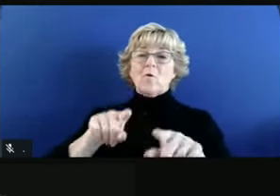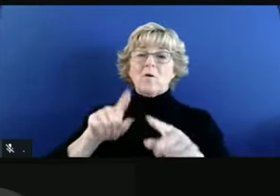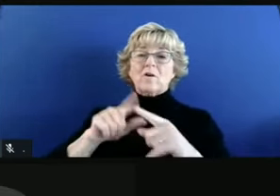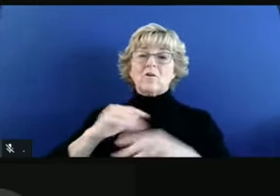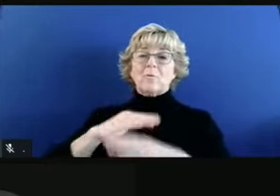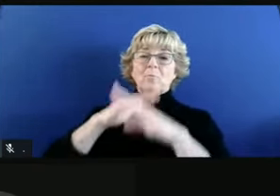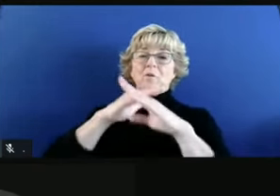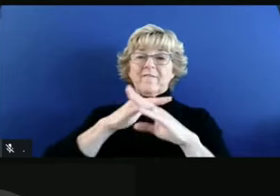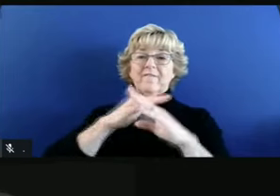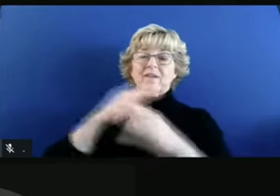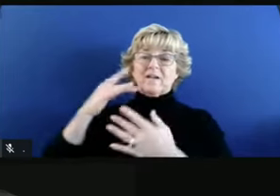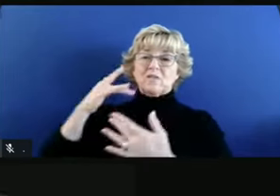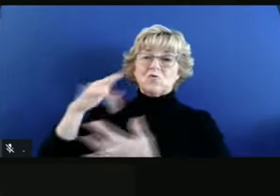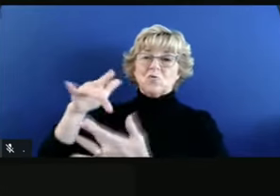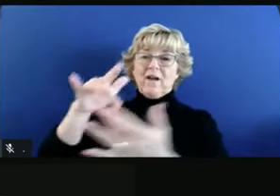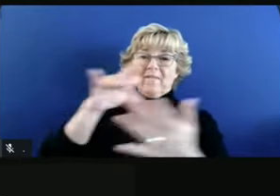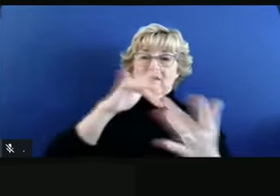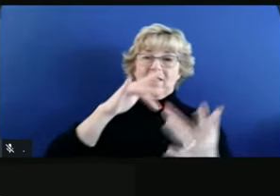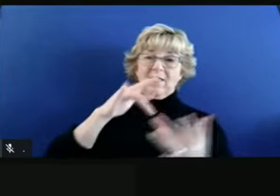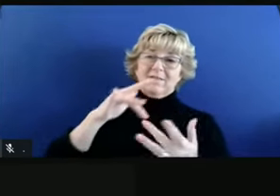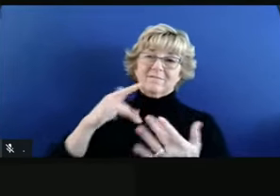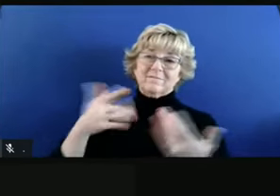from one county to the next.